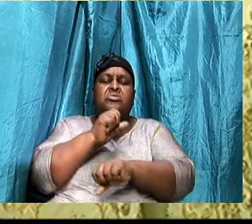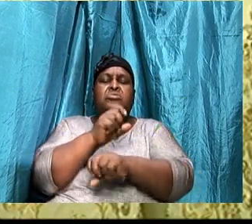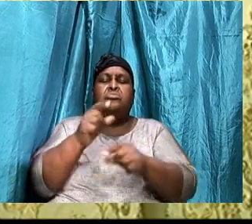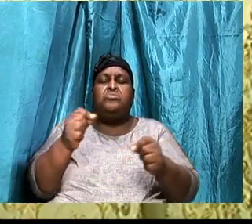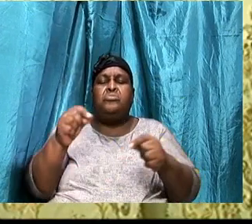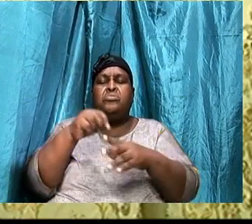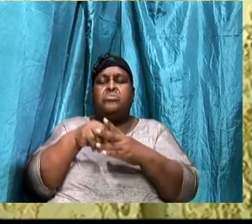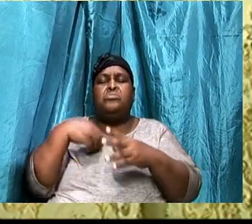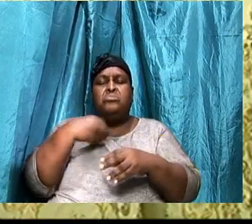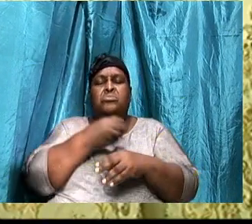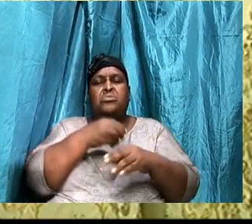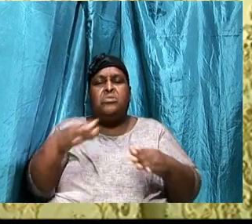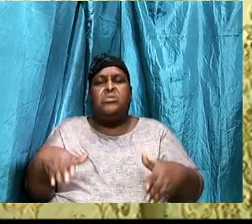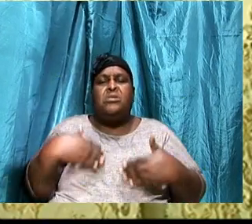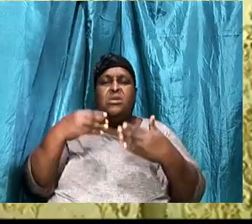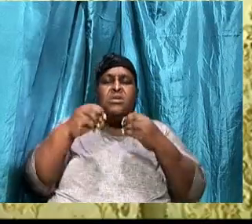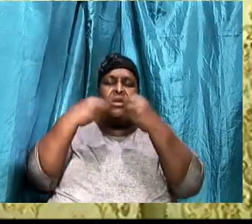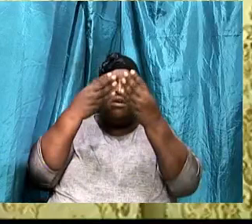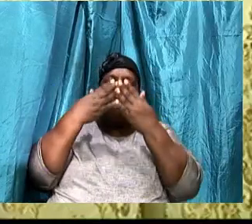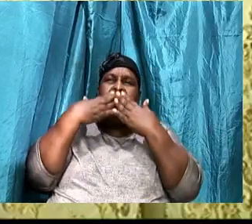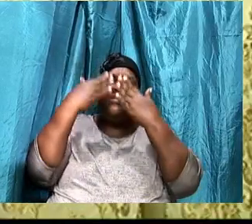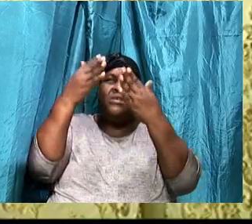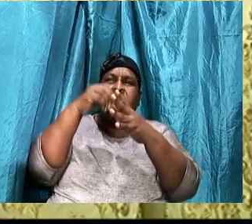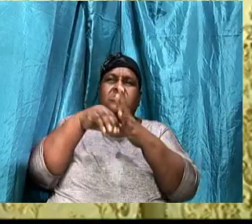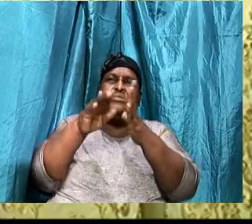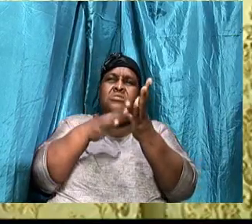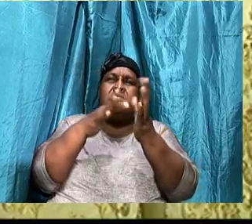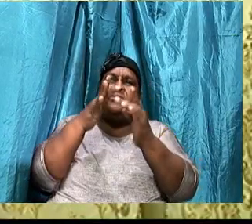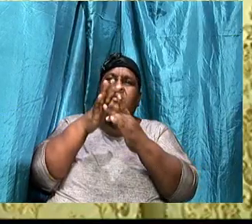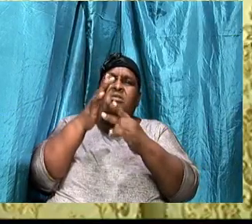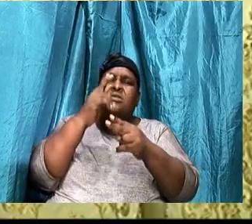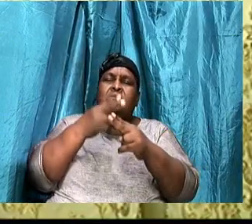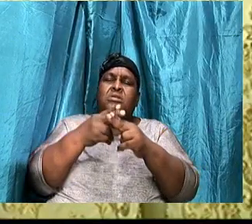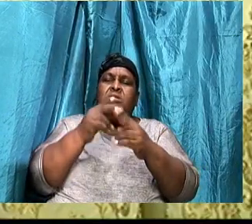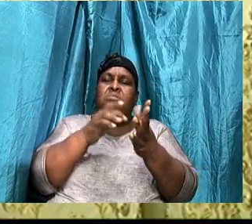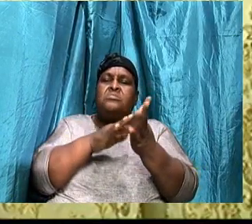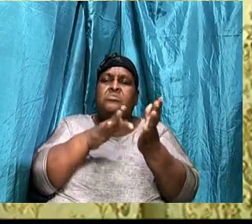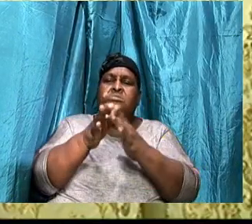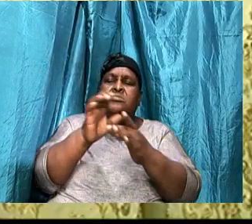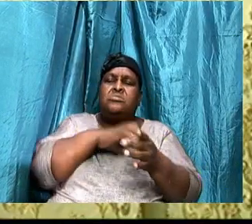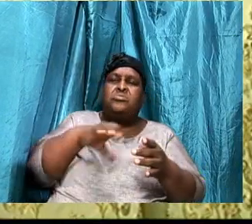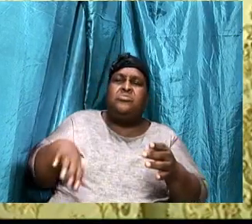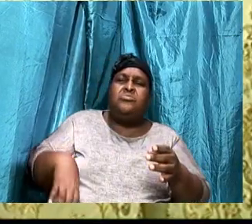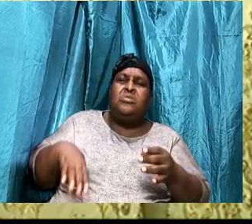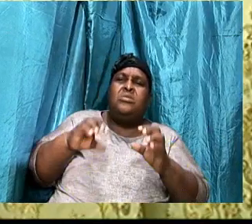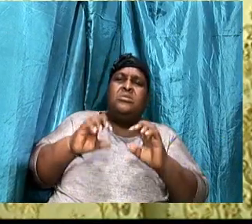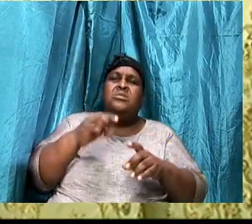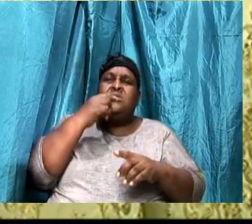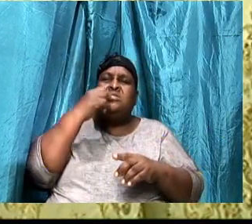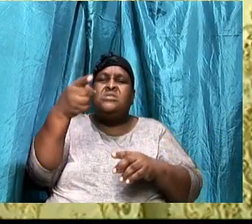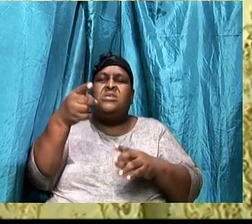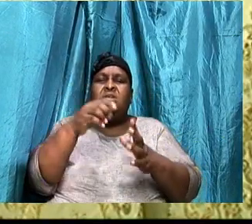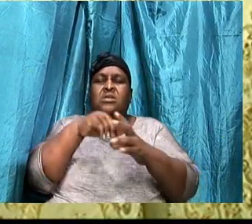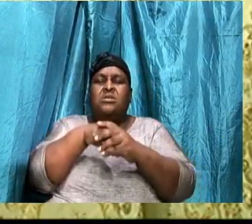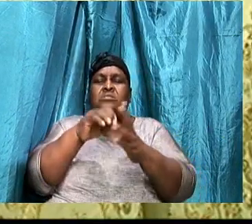As we give you thanks right now, in the name of Jesus Christ. And can you say in Jesus' name.